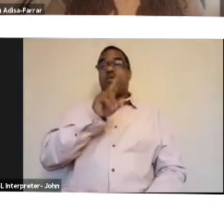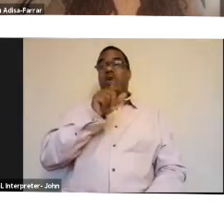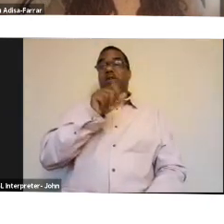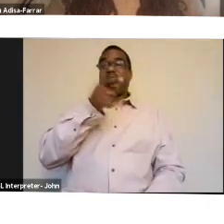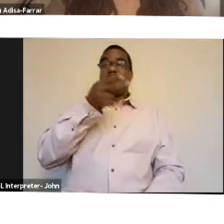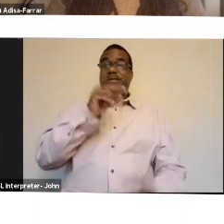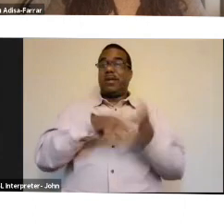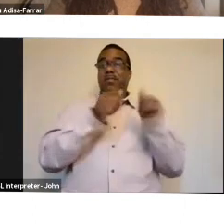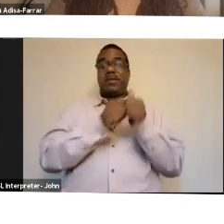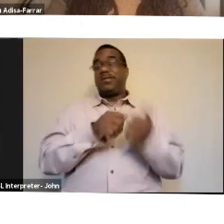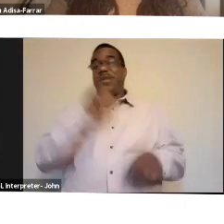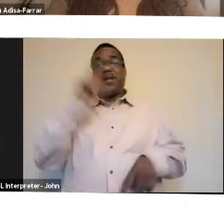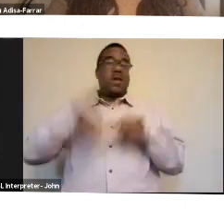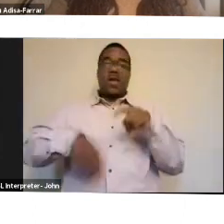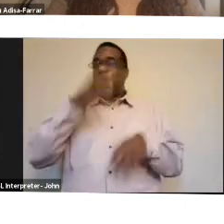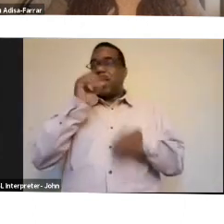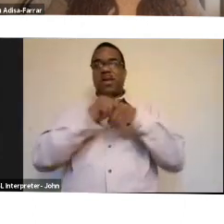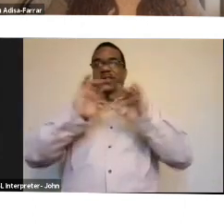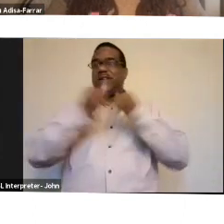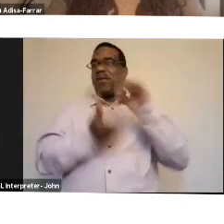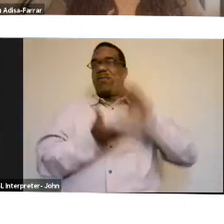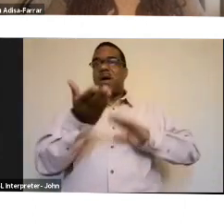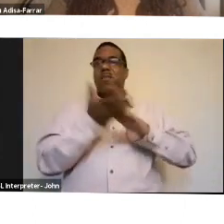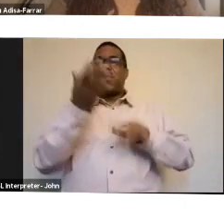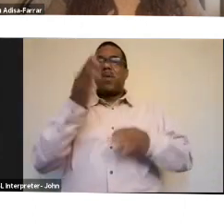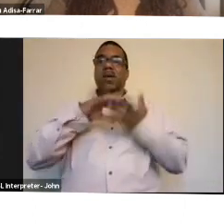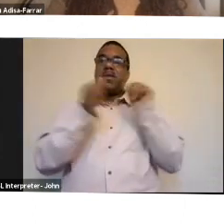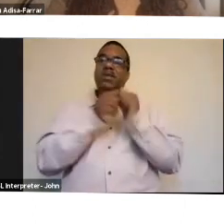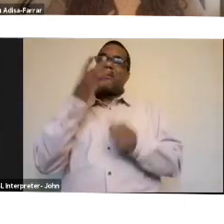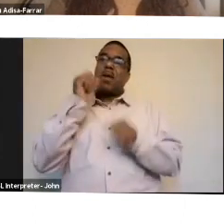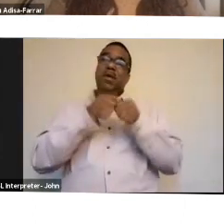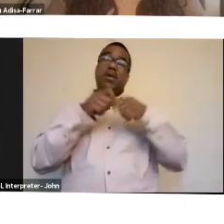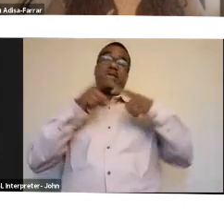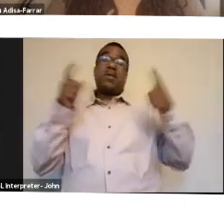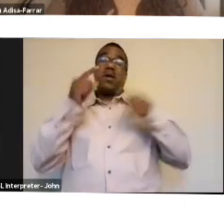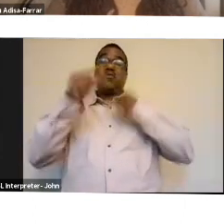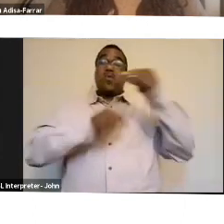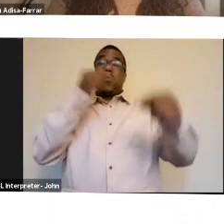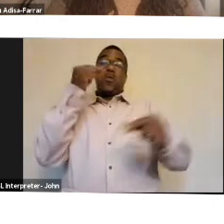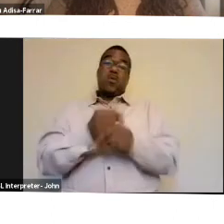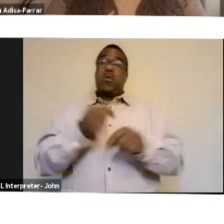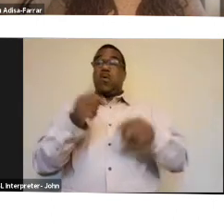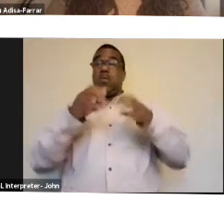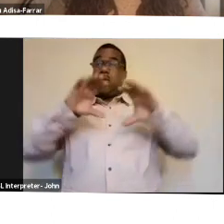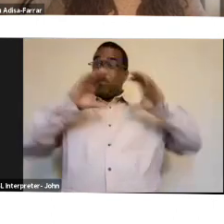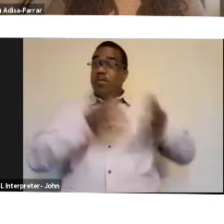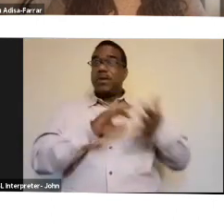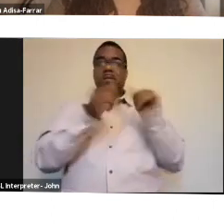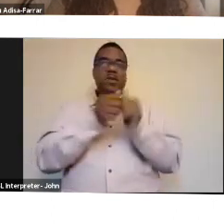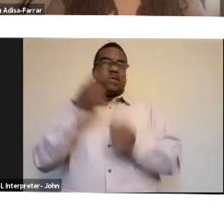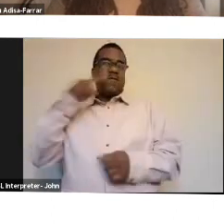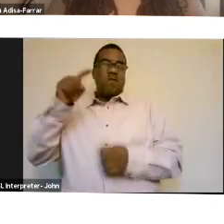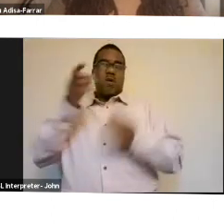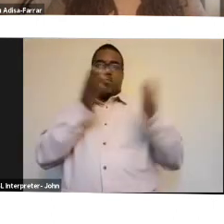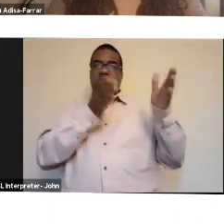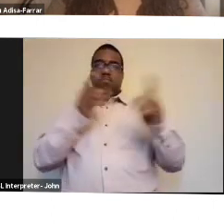scale at which they operate. Because they operate on such a huge global scale with this imperative for profit, they're never